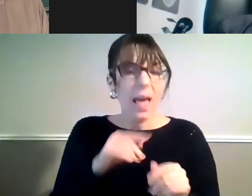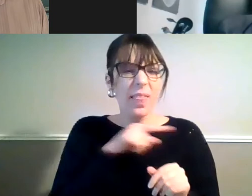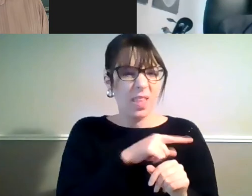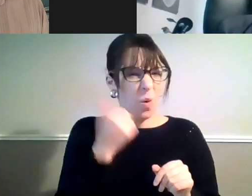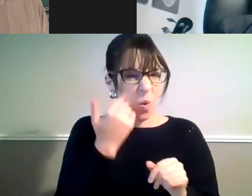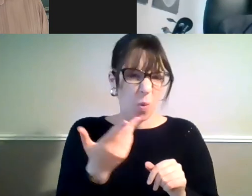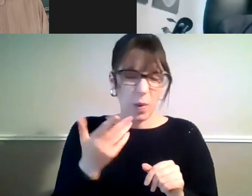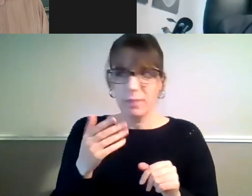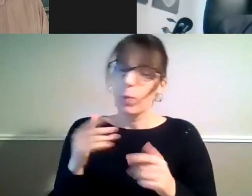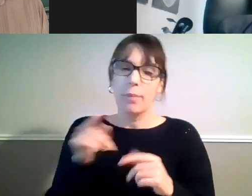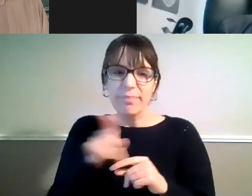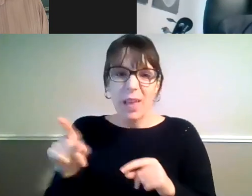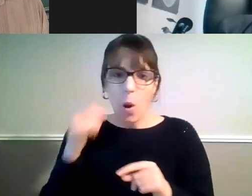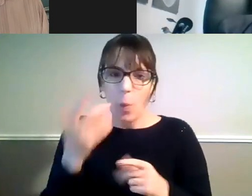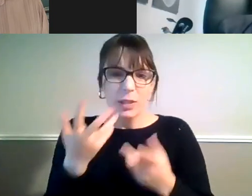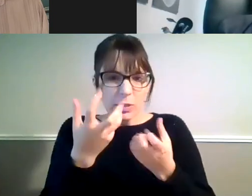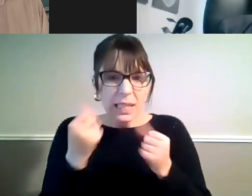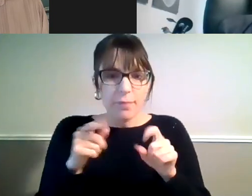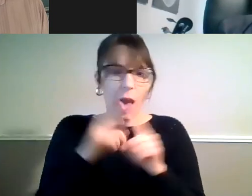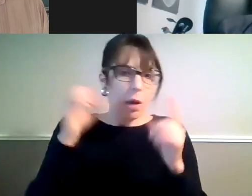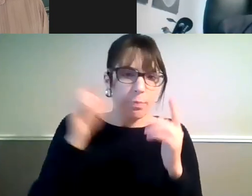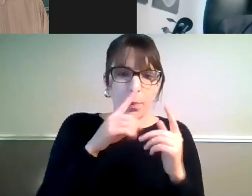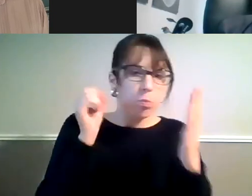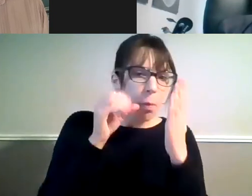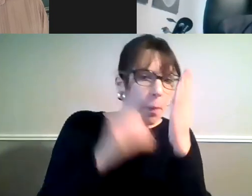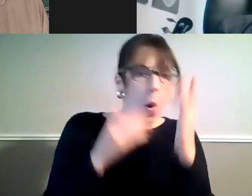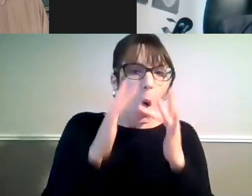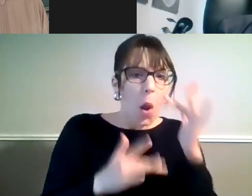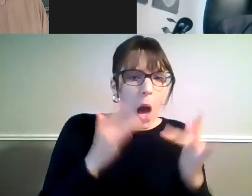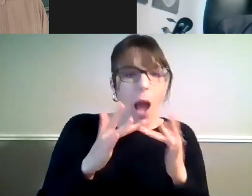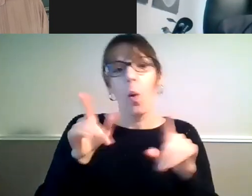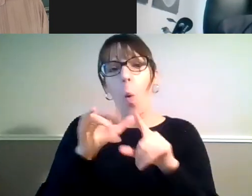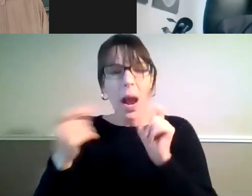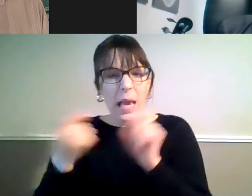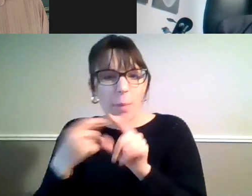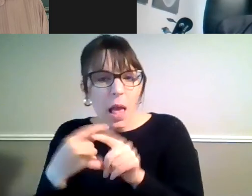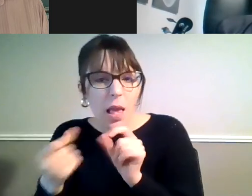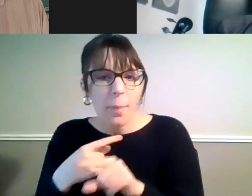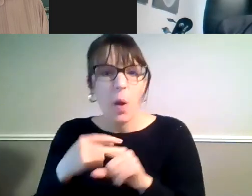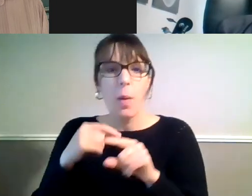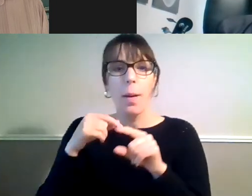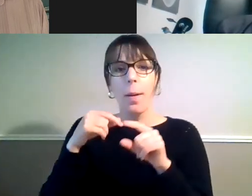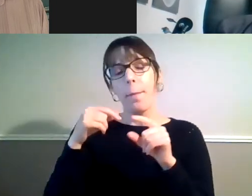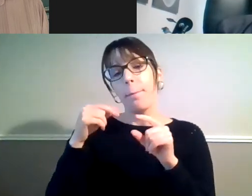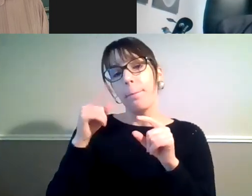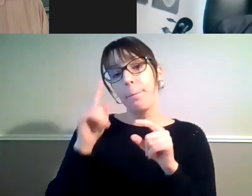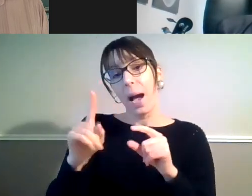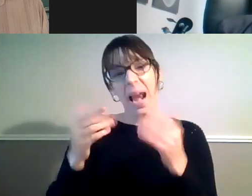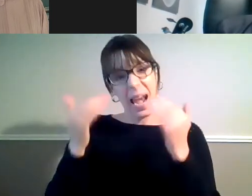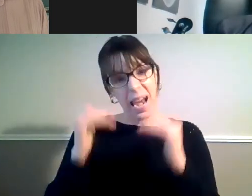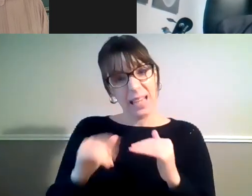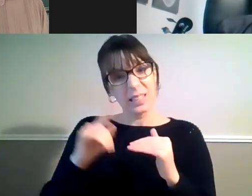posts on social media and emails. And the next thing that counts for like 10 emails is